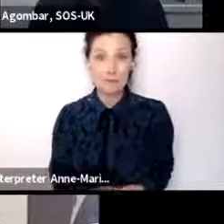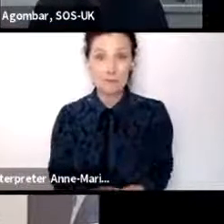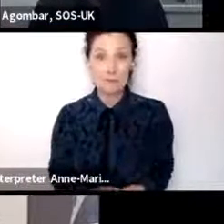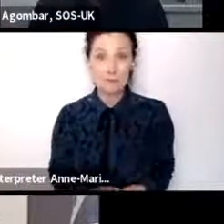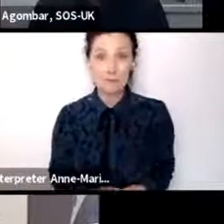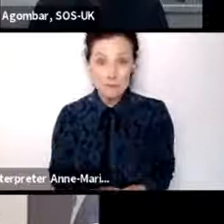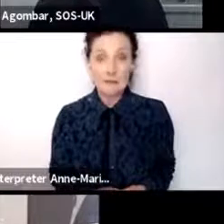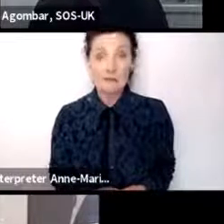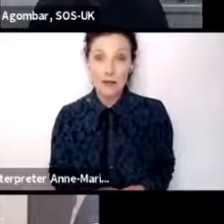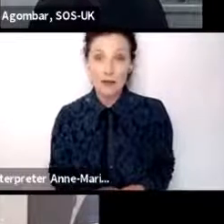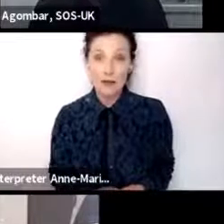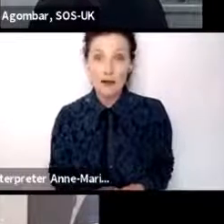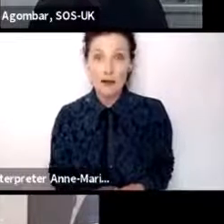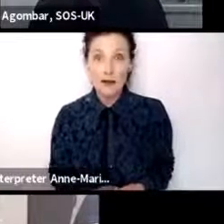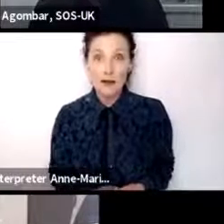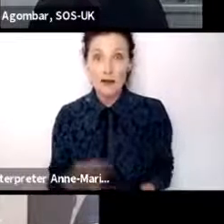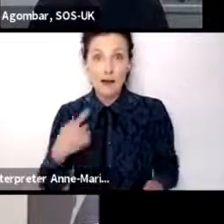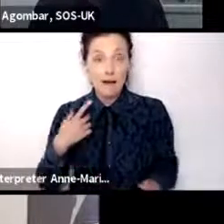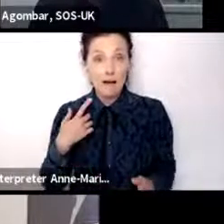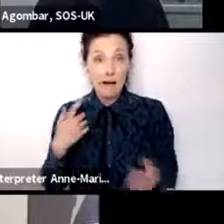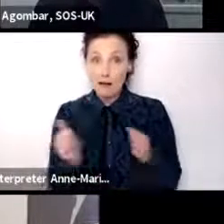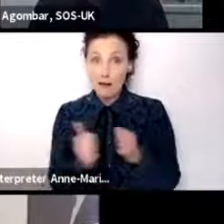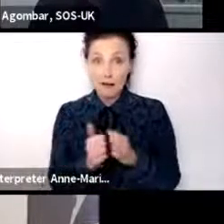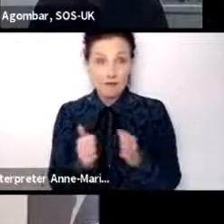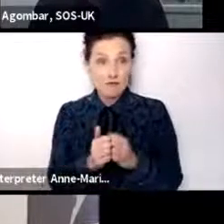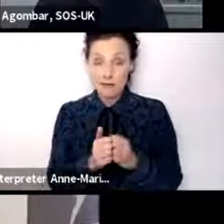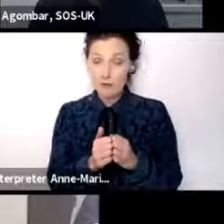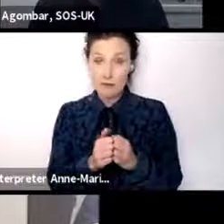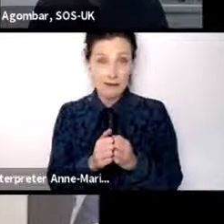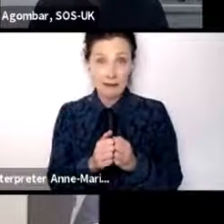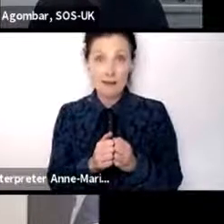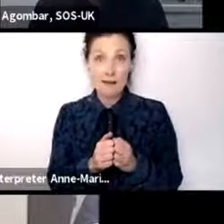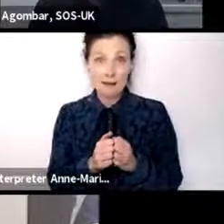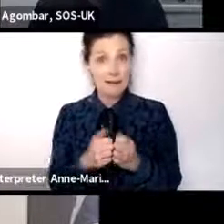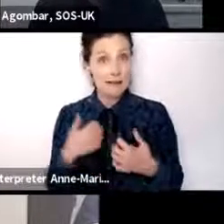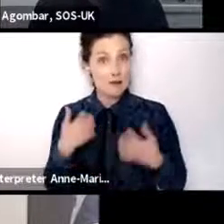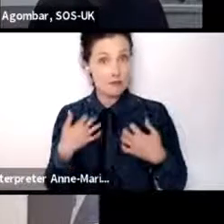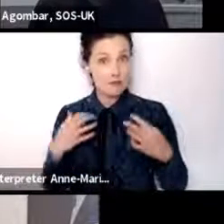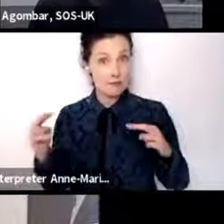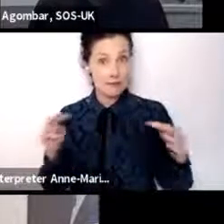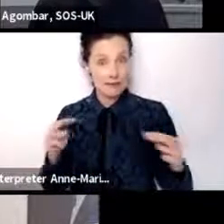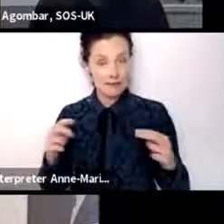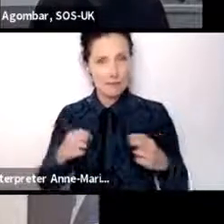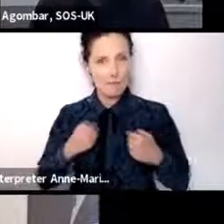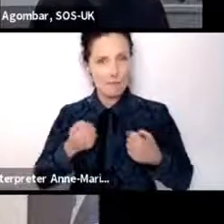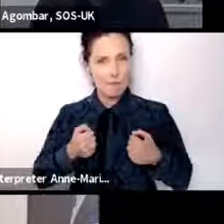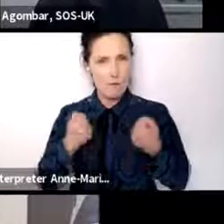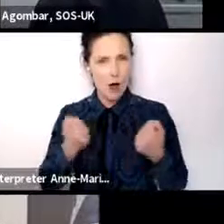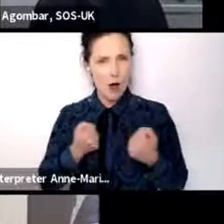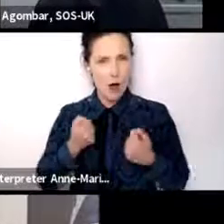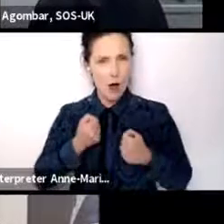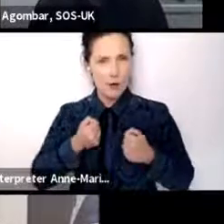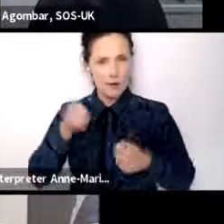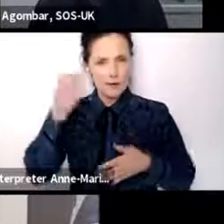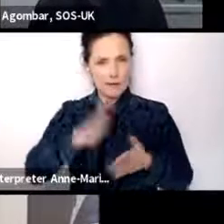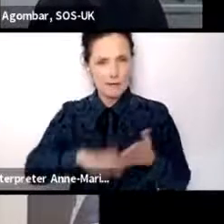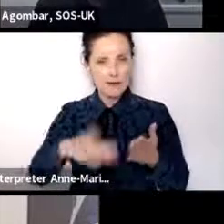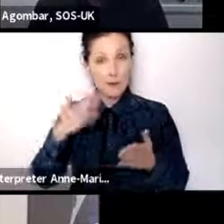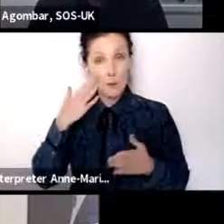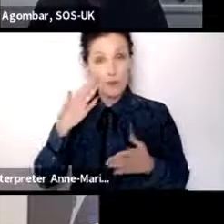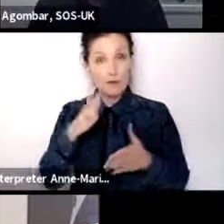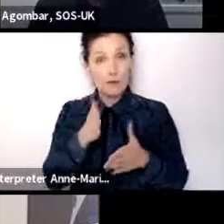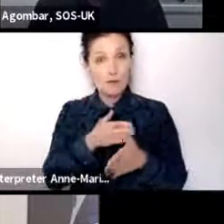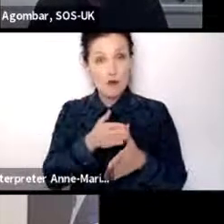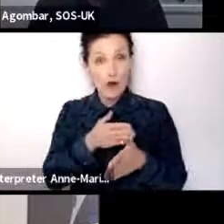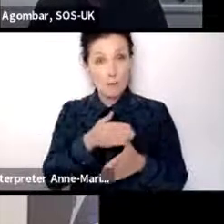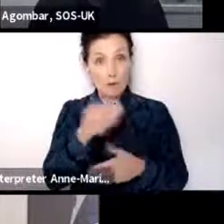Yeah, I think what both of you have said before me has been very interesting perspectives on it. But from my own experiences back when I was in primary school, we were